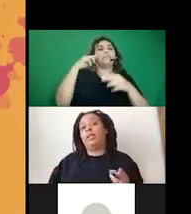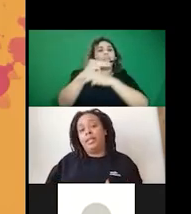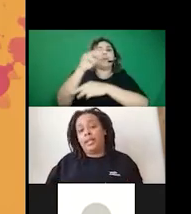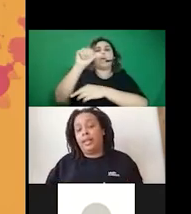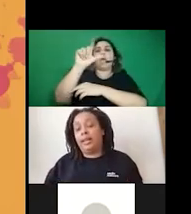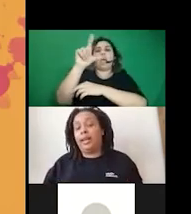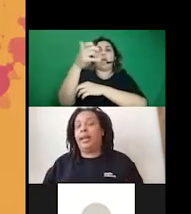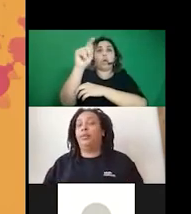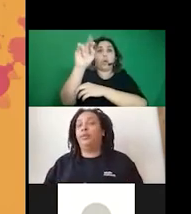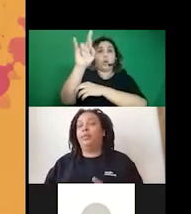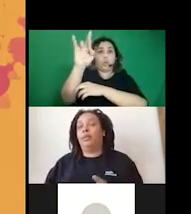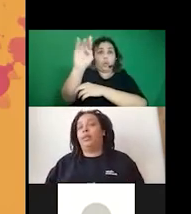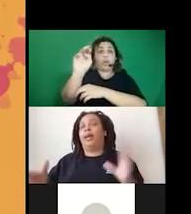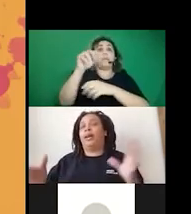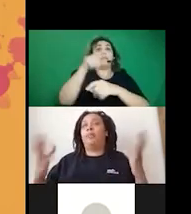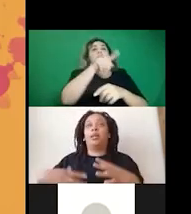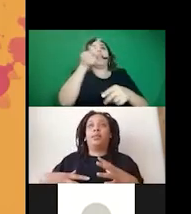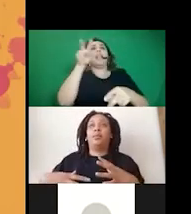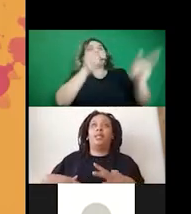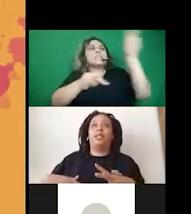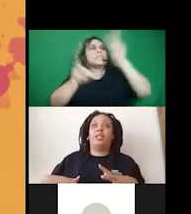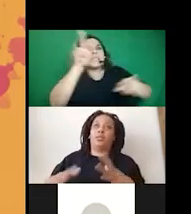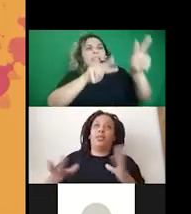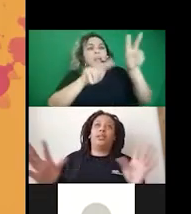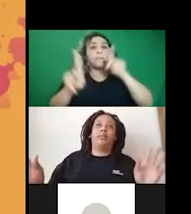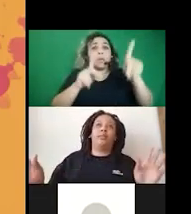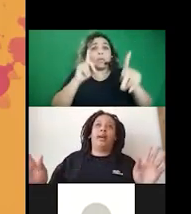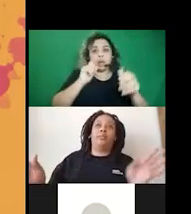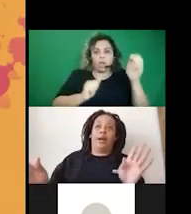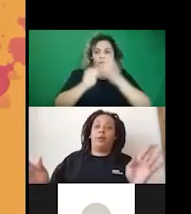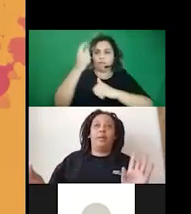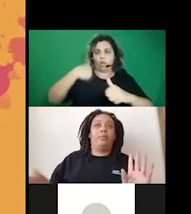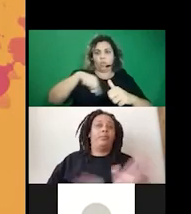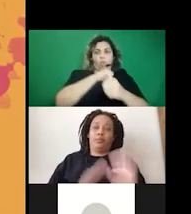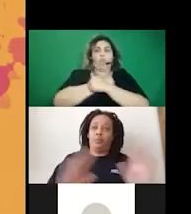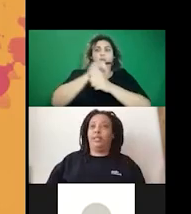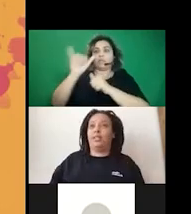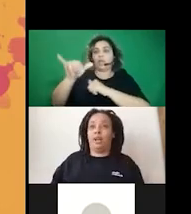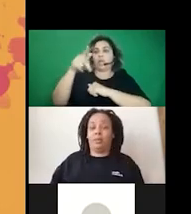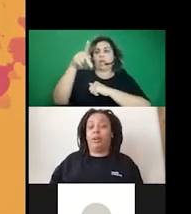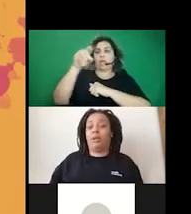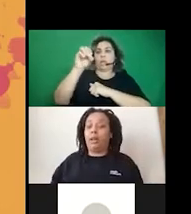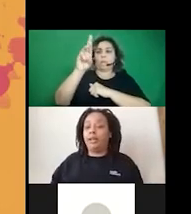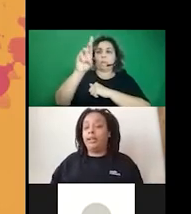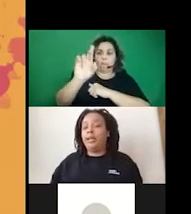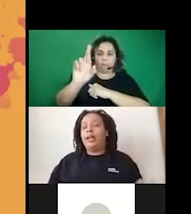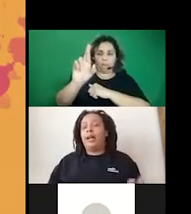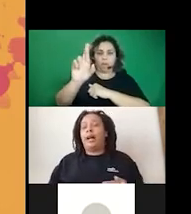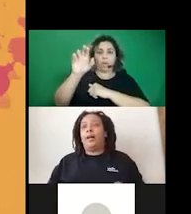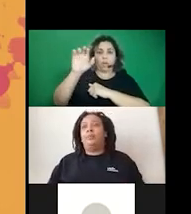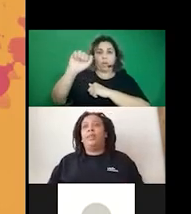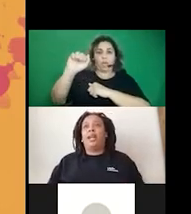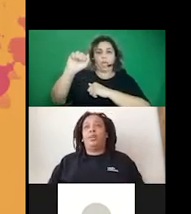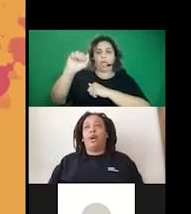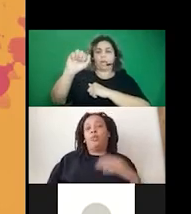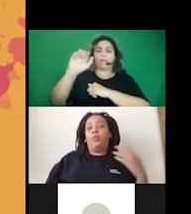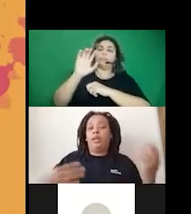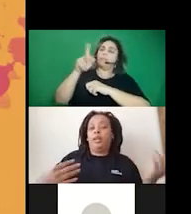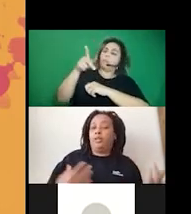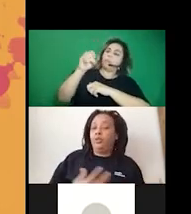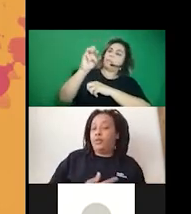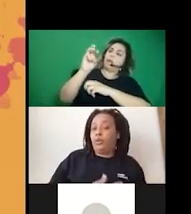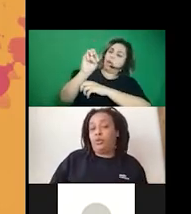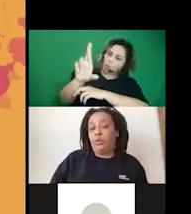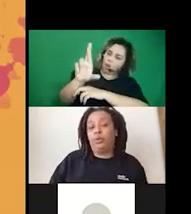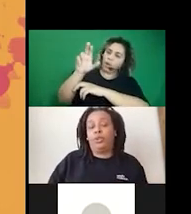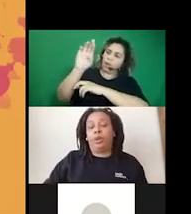and policing. And like amongst media justice, we like love that power map. We talk about it a lot. Um, and thought it would be